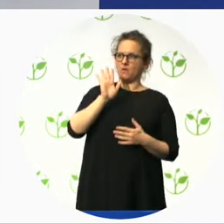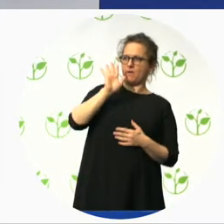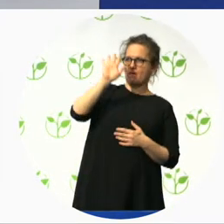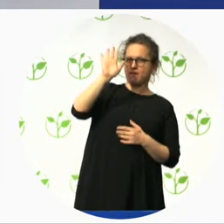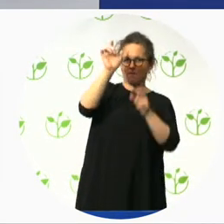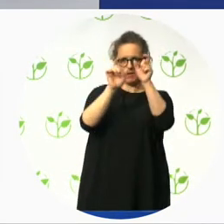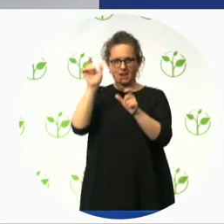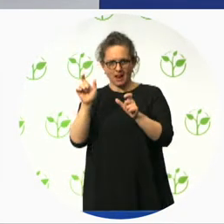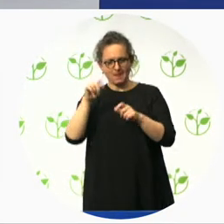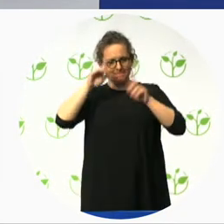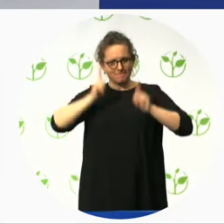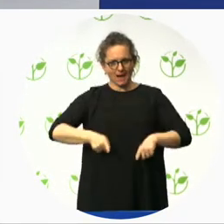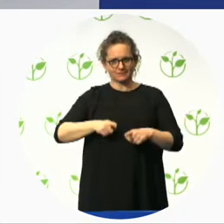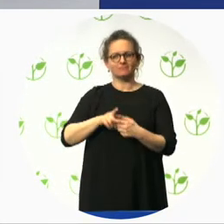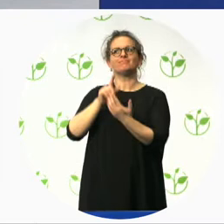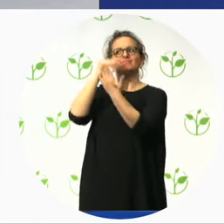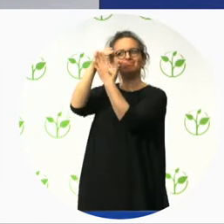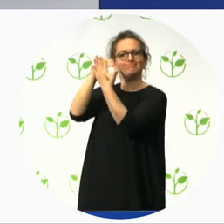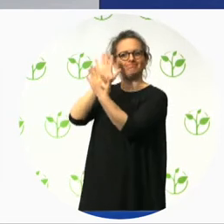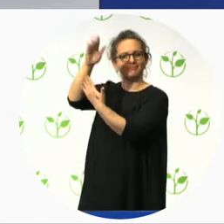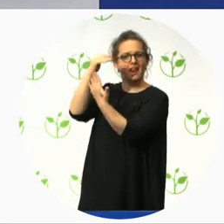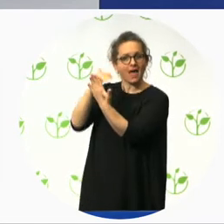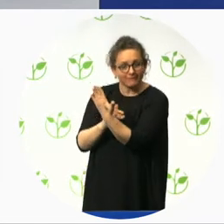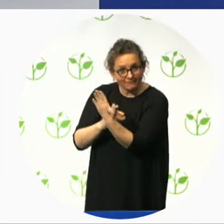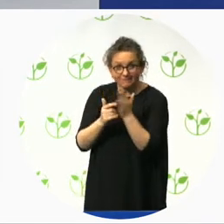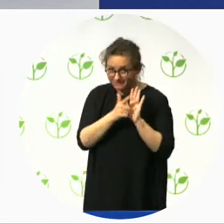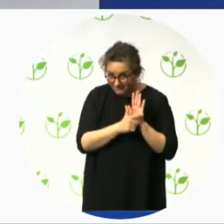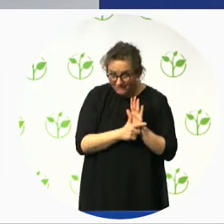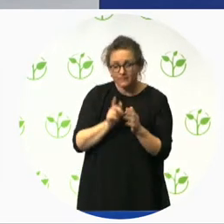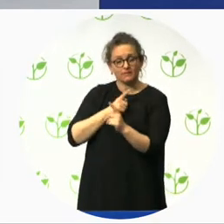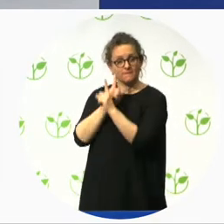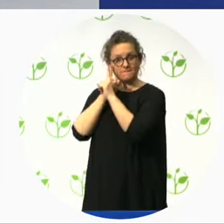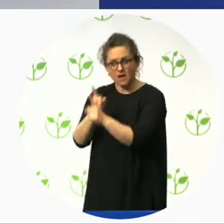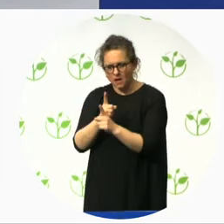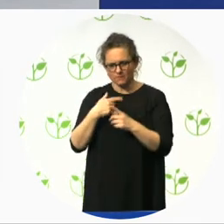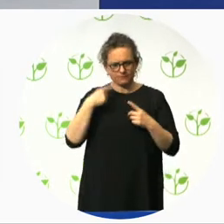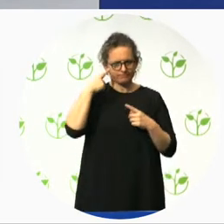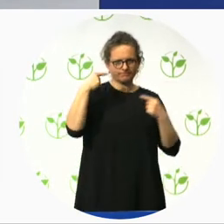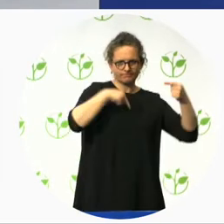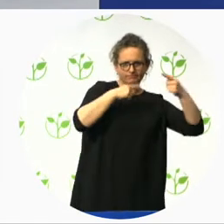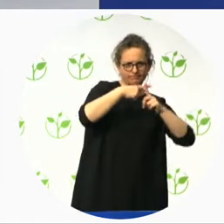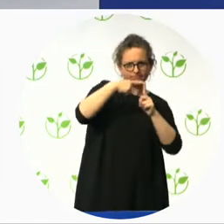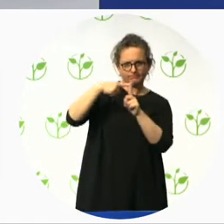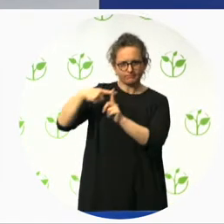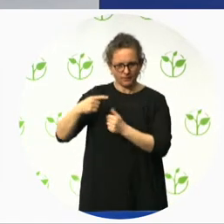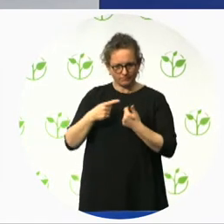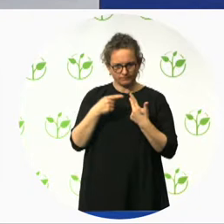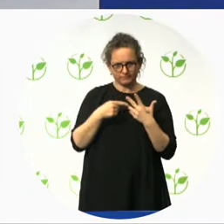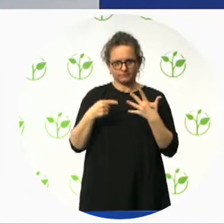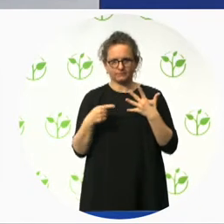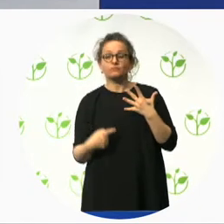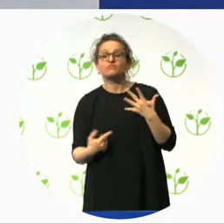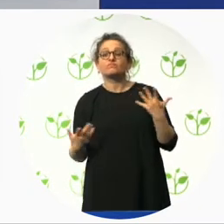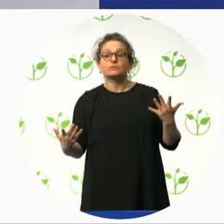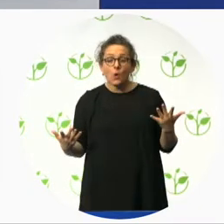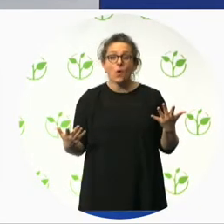regardless of your location and is available as a downloaded resource on our website. While the course provides six hours of approved development credits